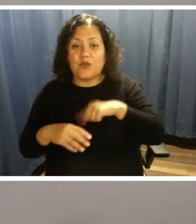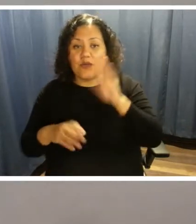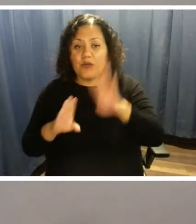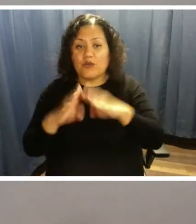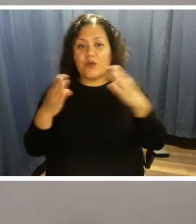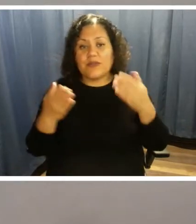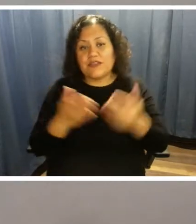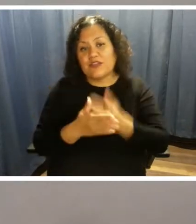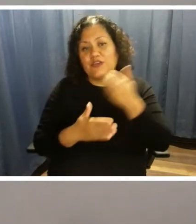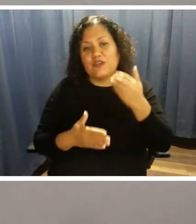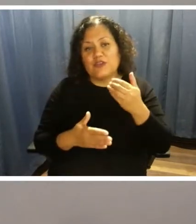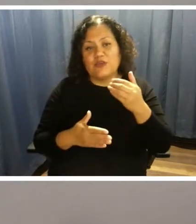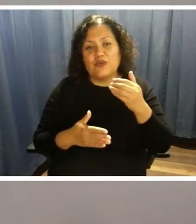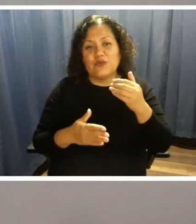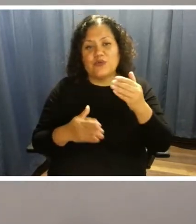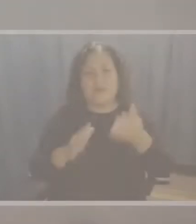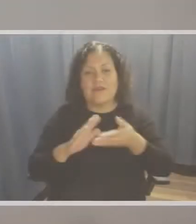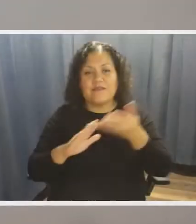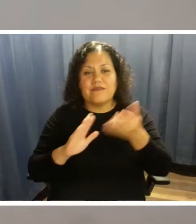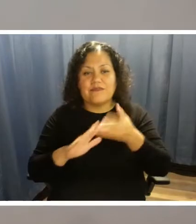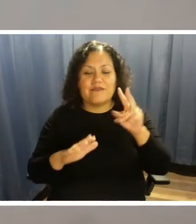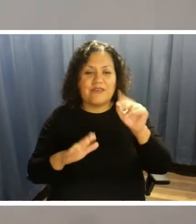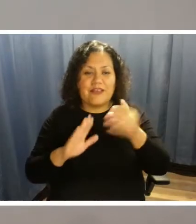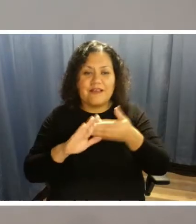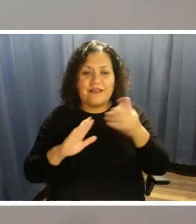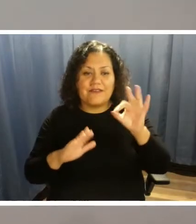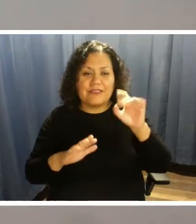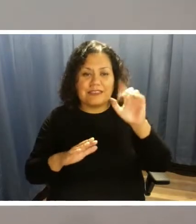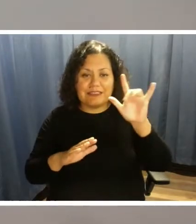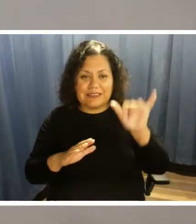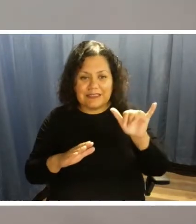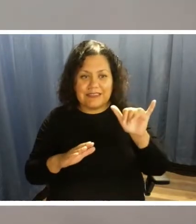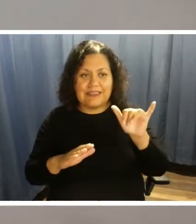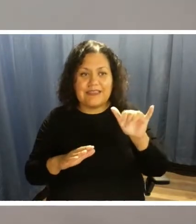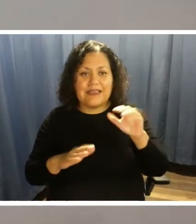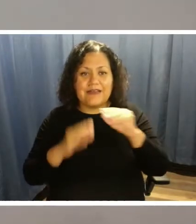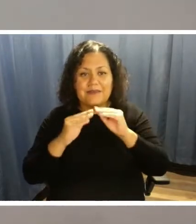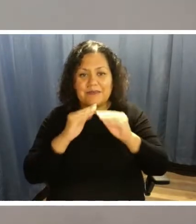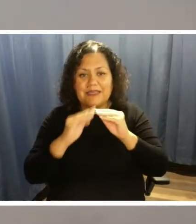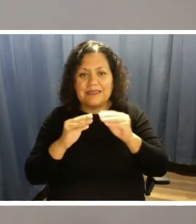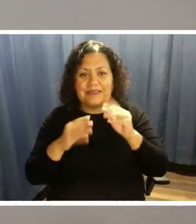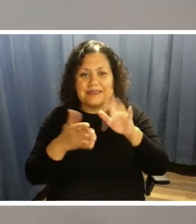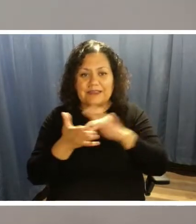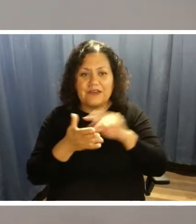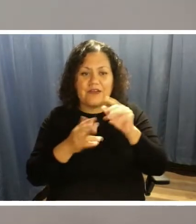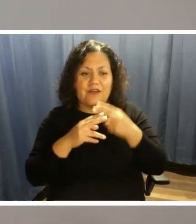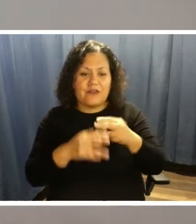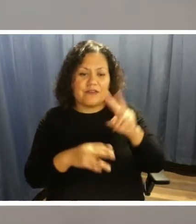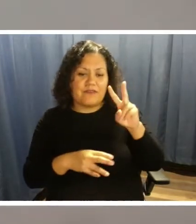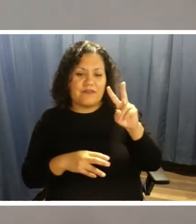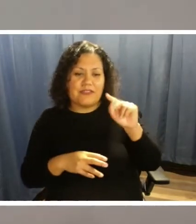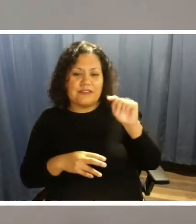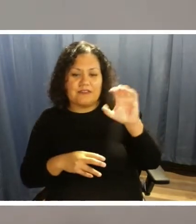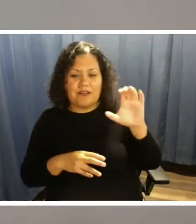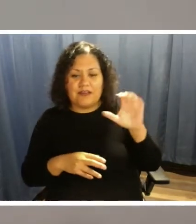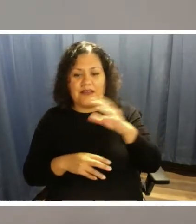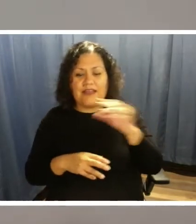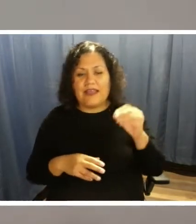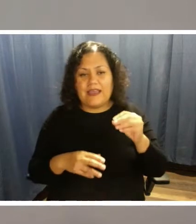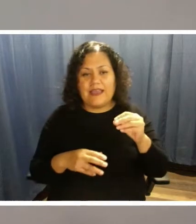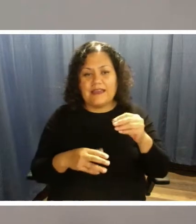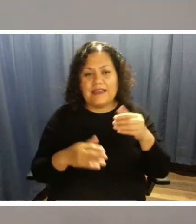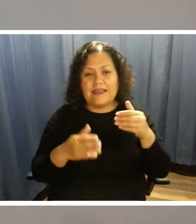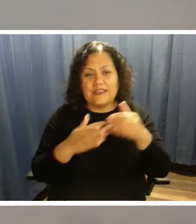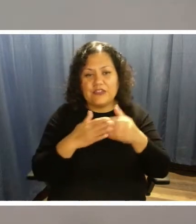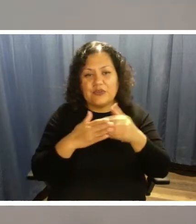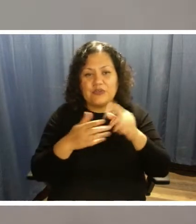Operations Center and Maintenance Facility, known as VTAC. The new facility hosts our VIA Trans fleet and is closer to the